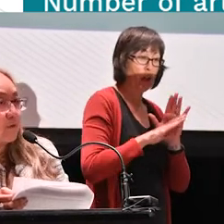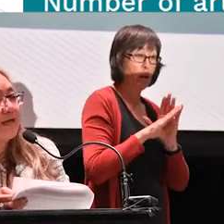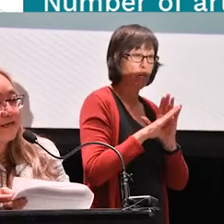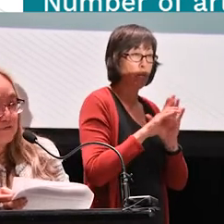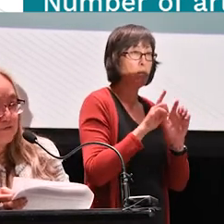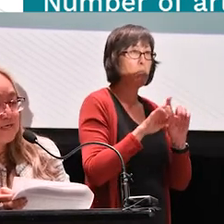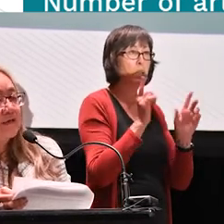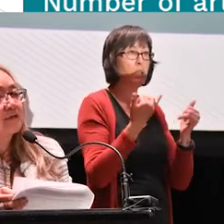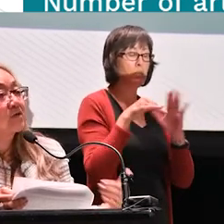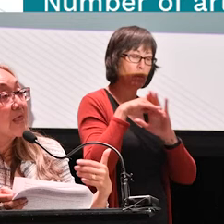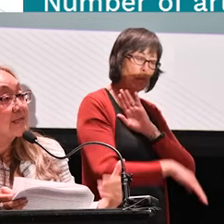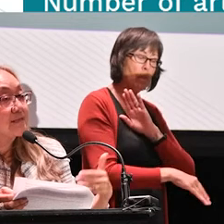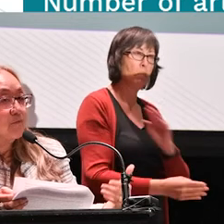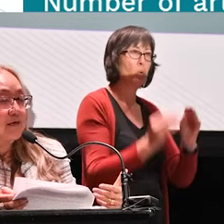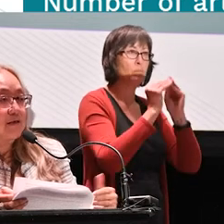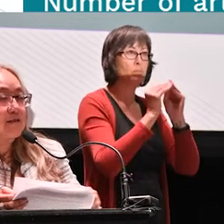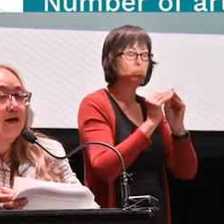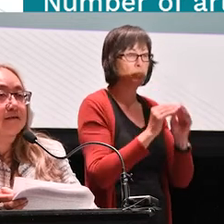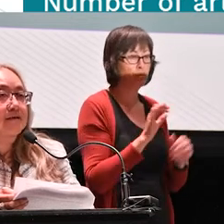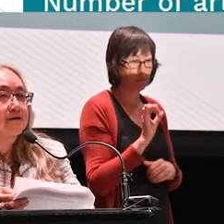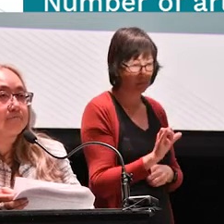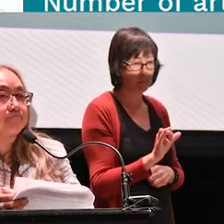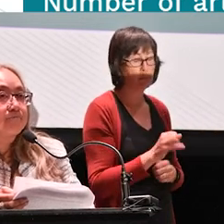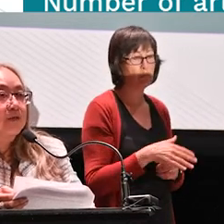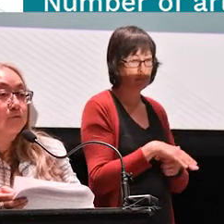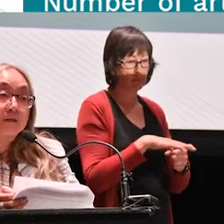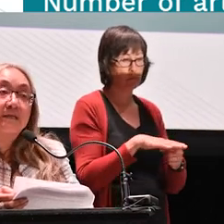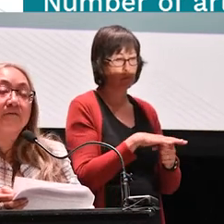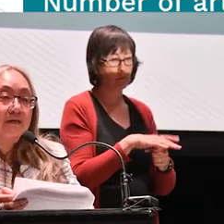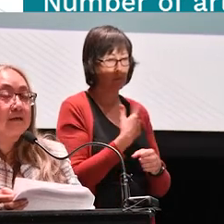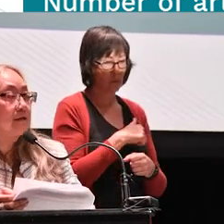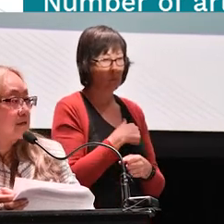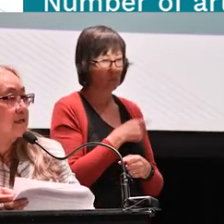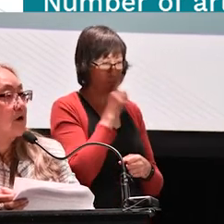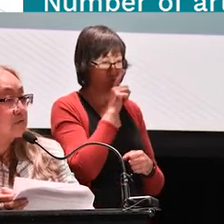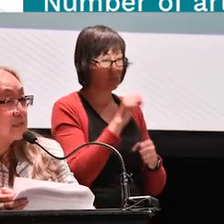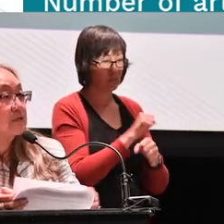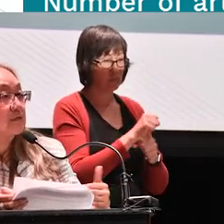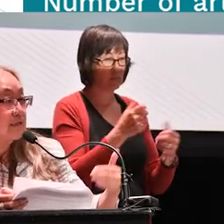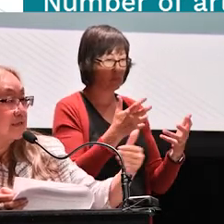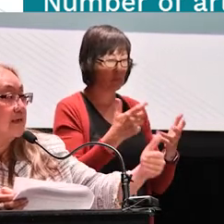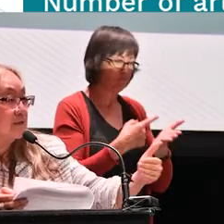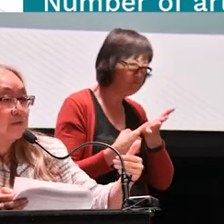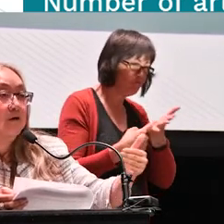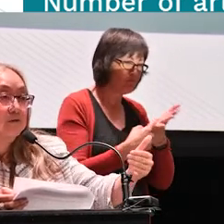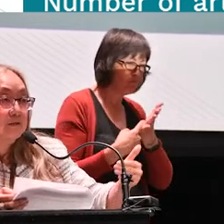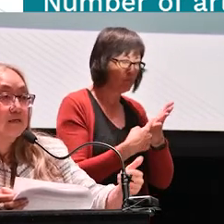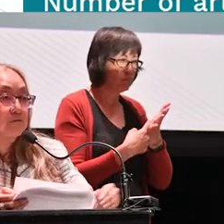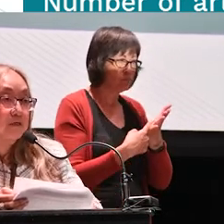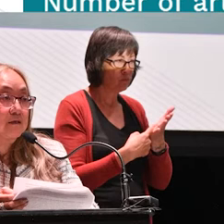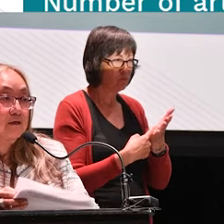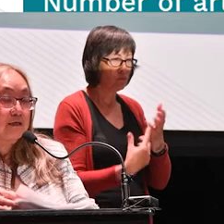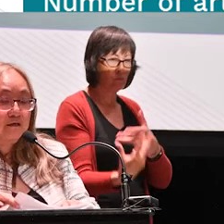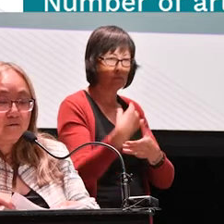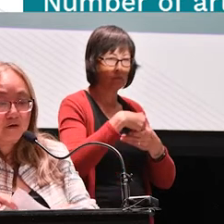it's gone way down. And so that's something that we're definitely in conversation and engagement and consultation